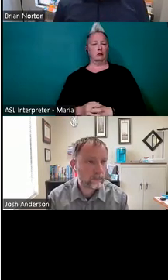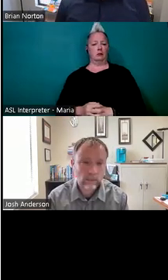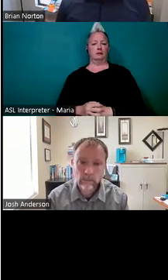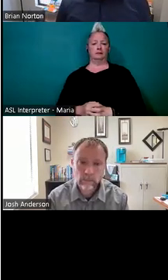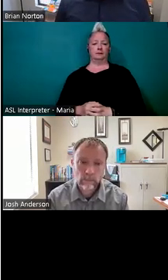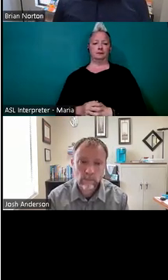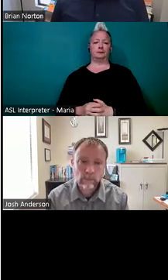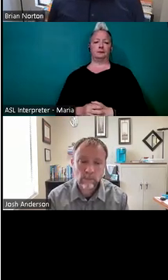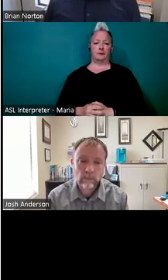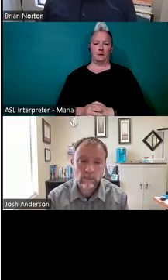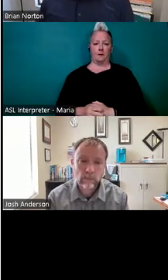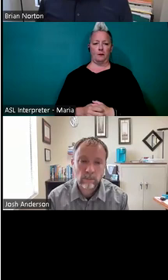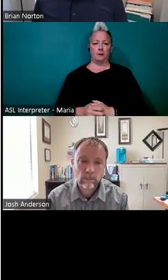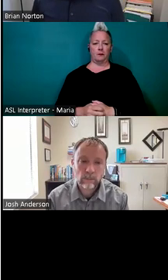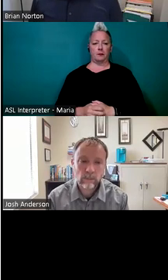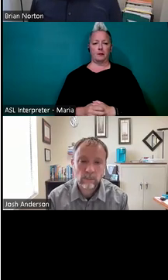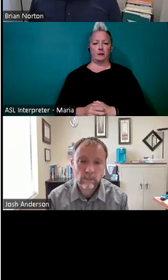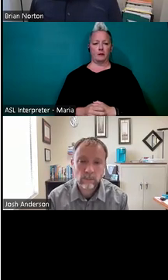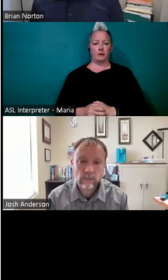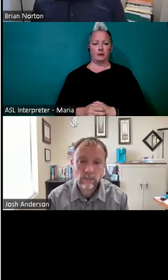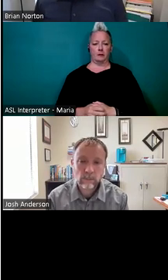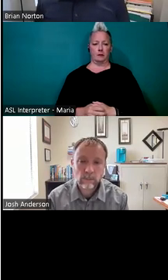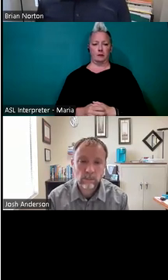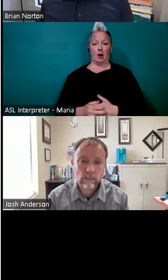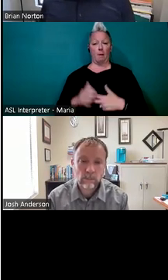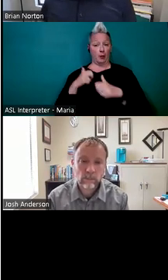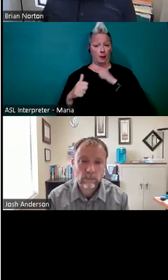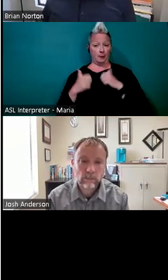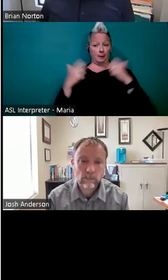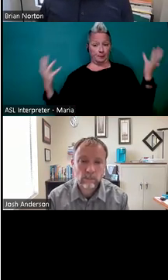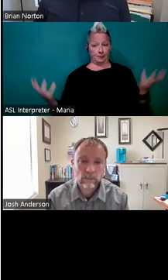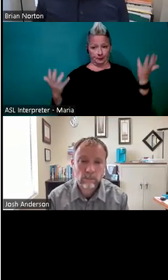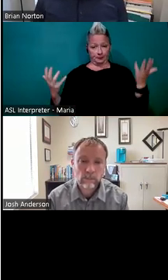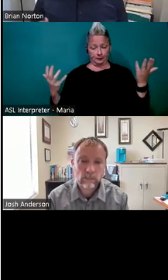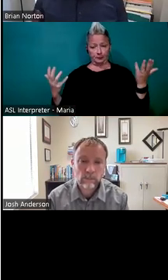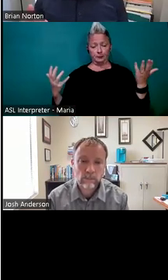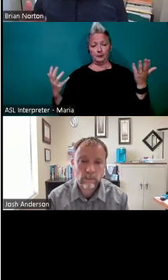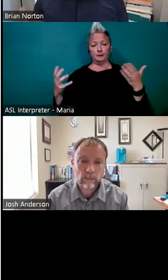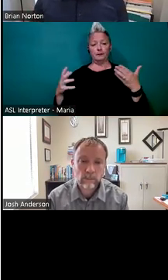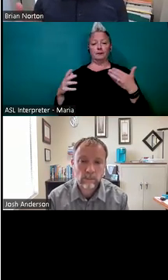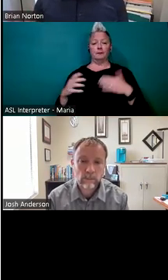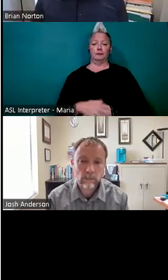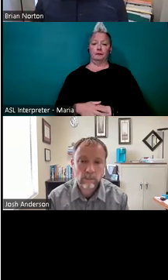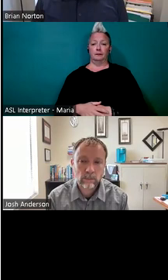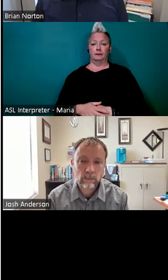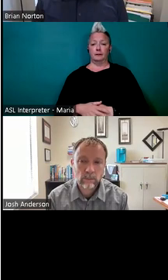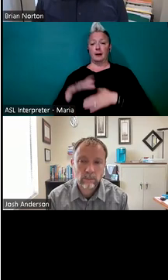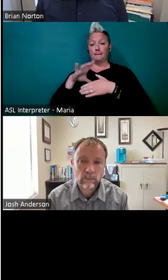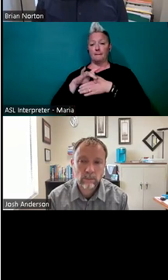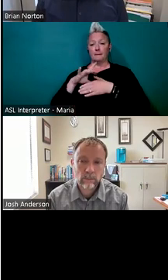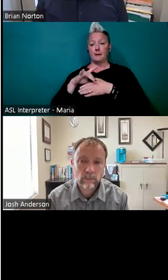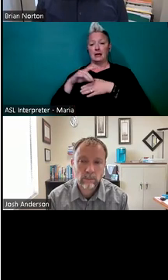mind. Uh, and then here's the problems that they have. Um, there is a big slicer